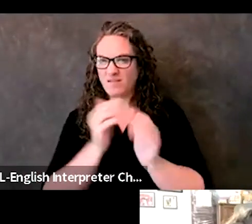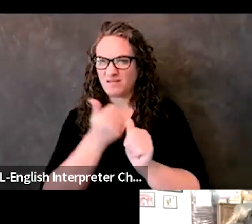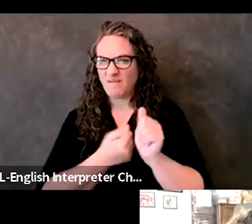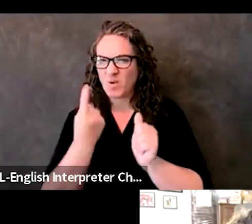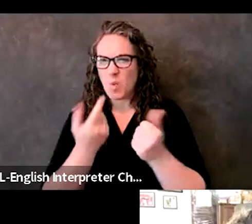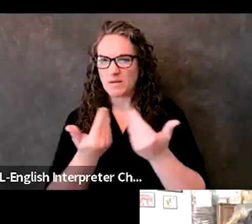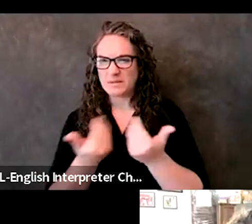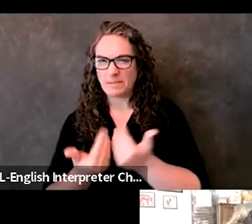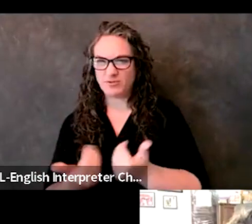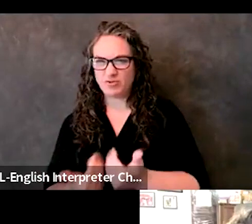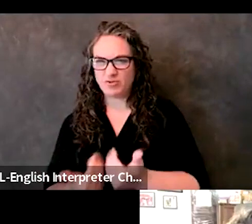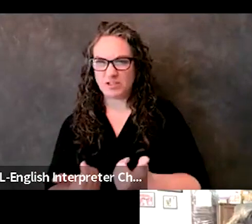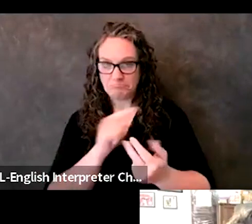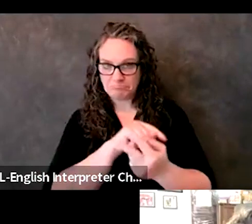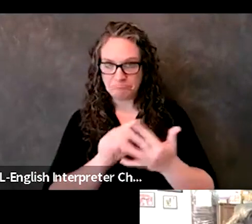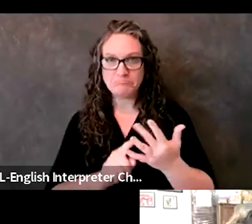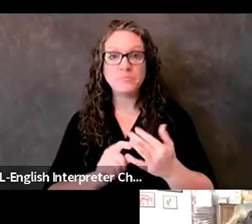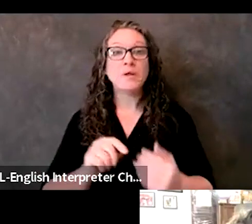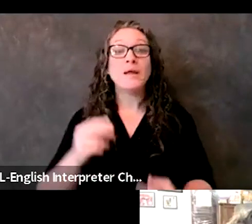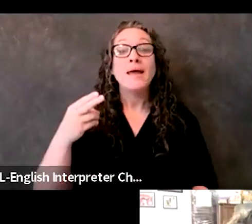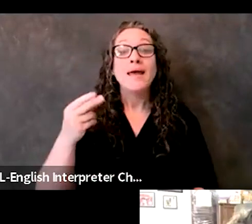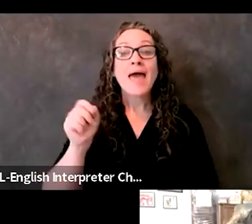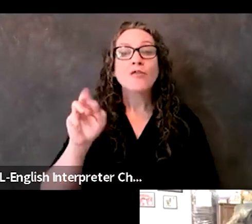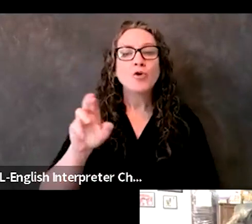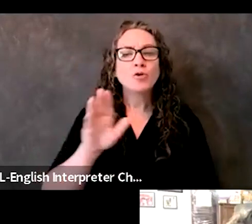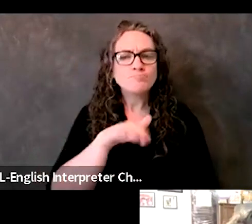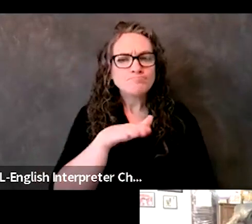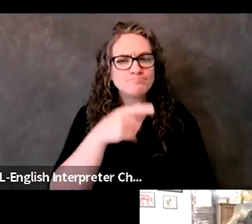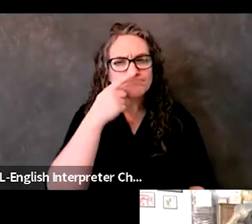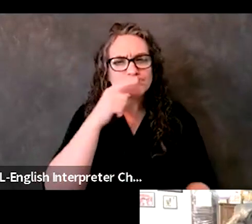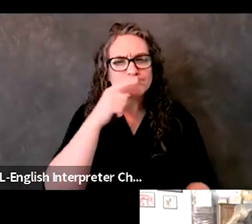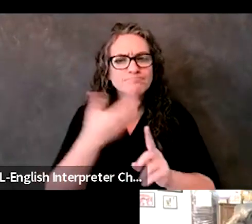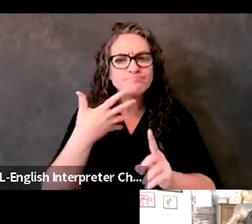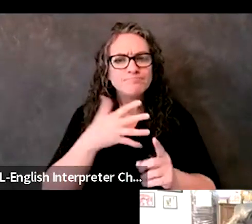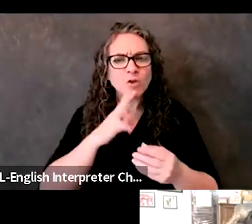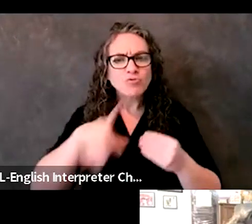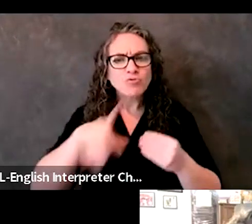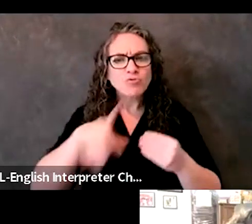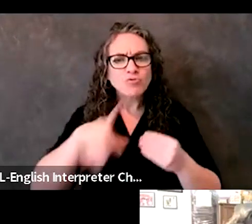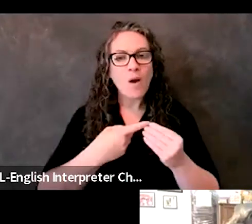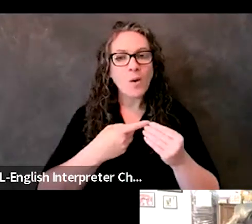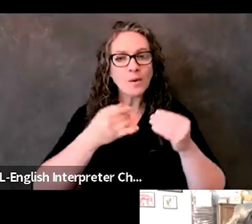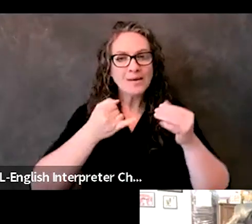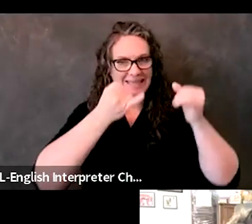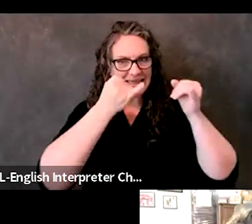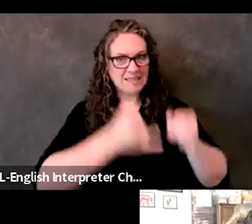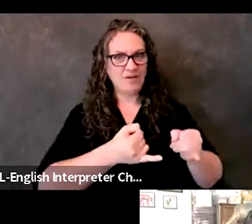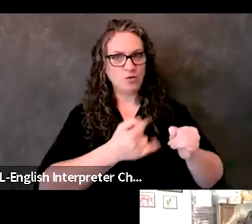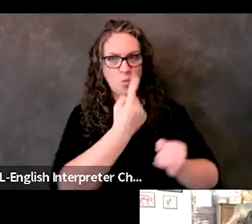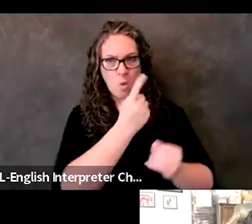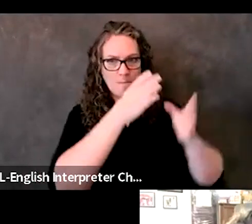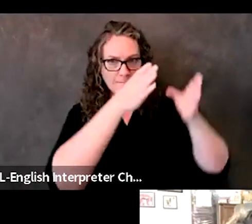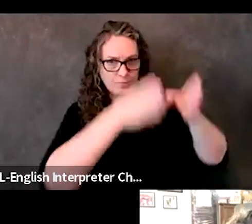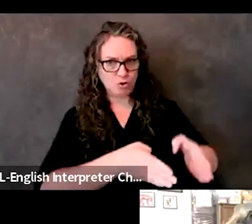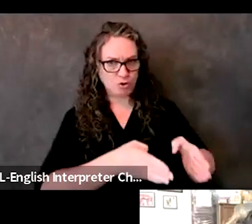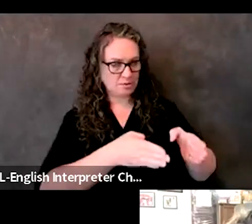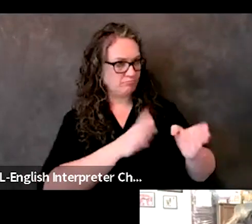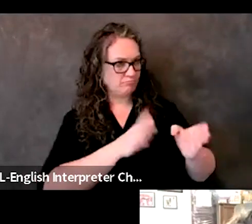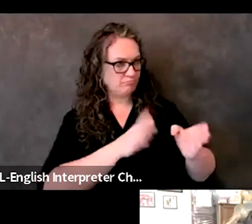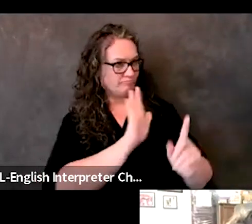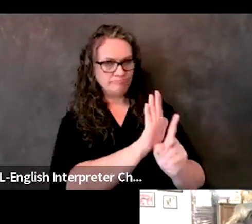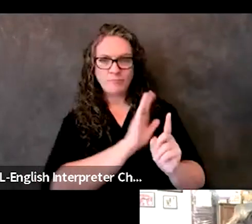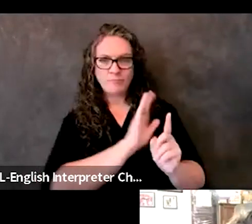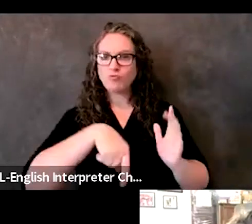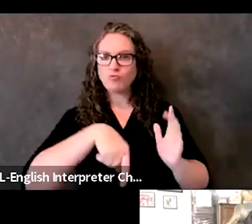so Heather, what's the role of the individual, right? In other words, we, we're going to push on our government partners.